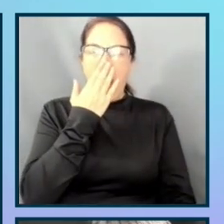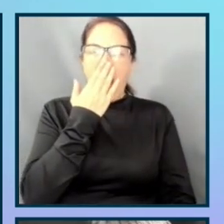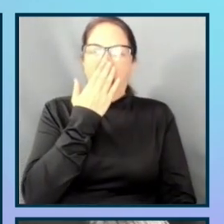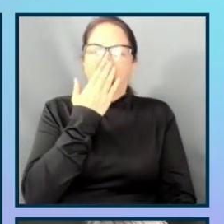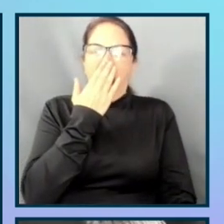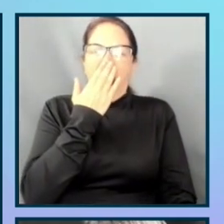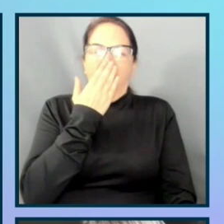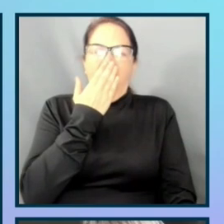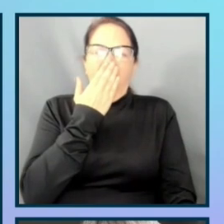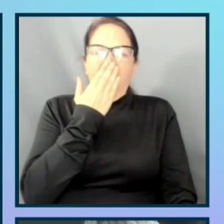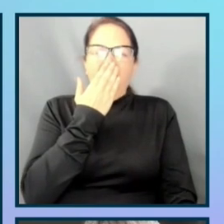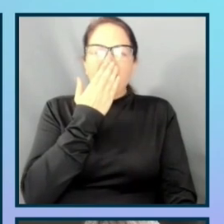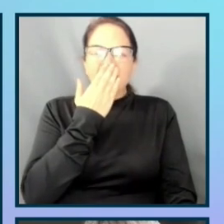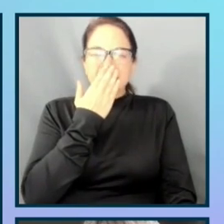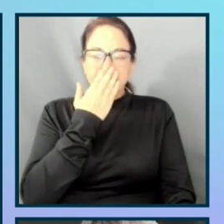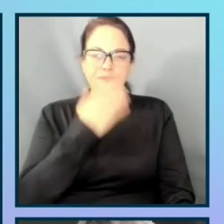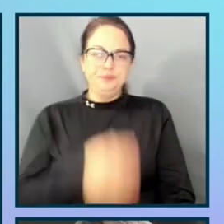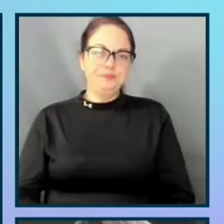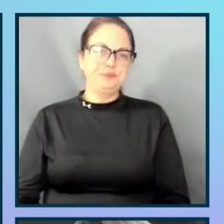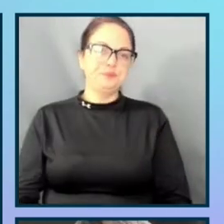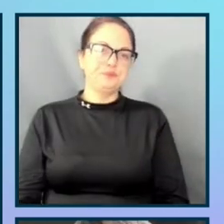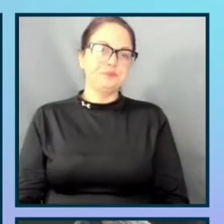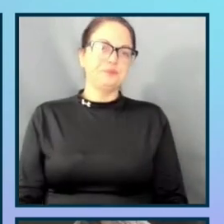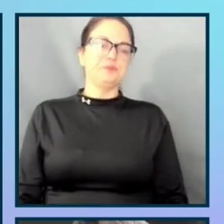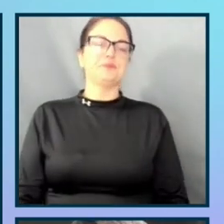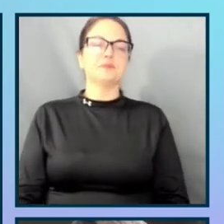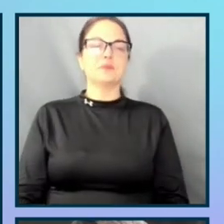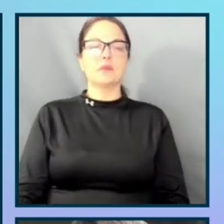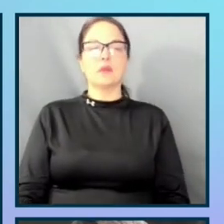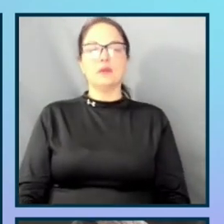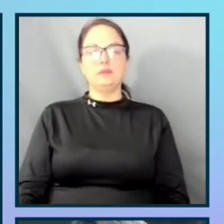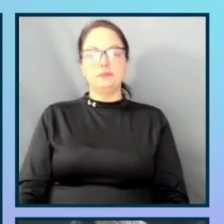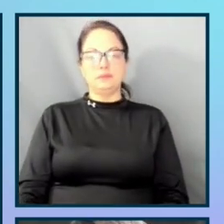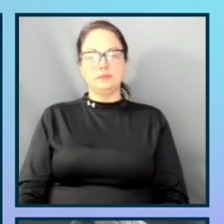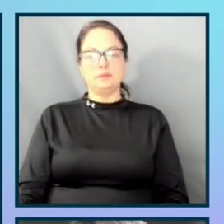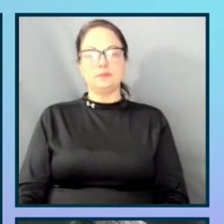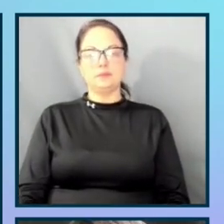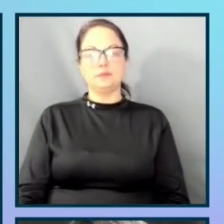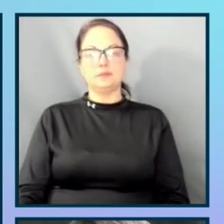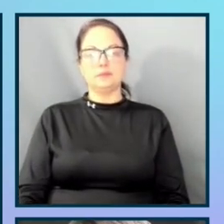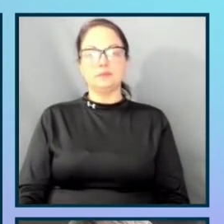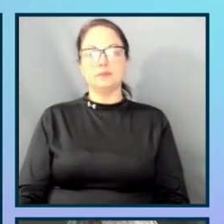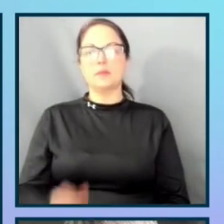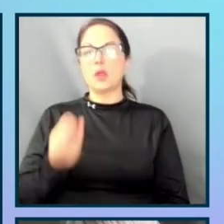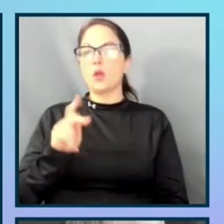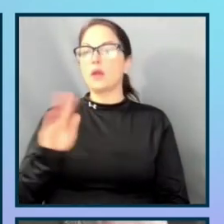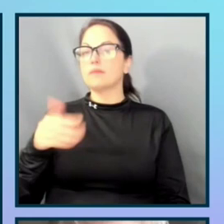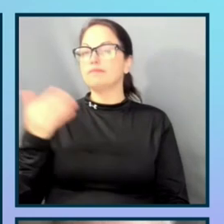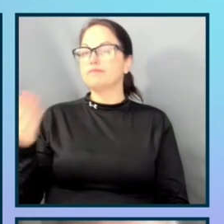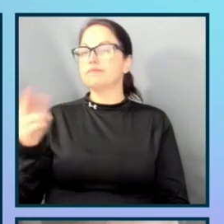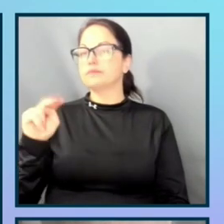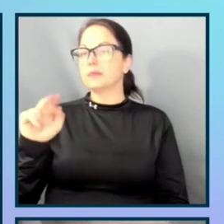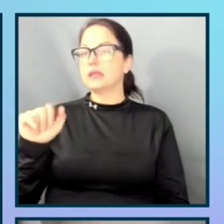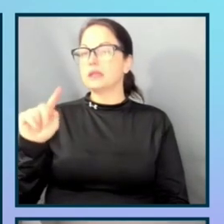So, um, and, um, I can go hand it off to Natasha at this point.